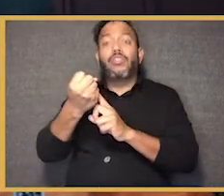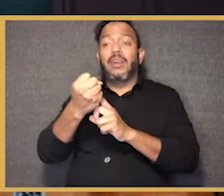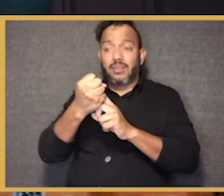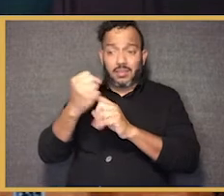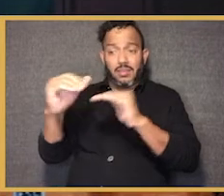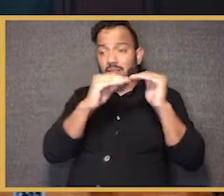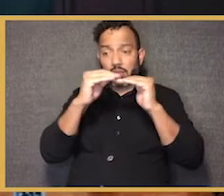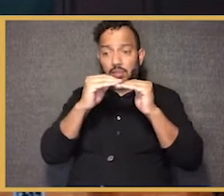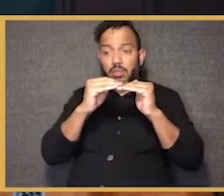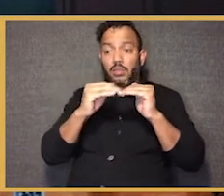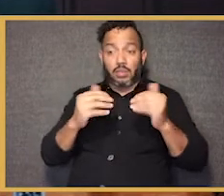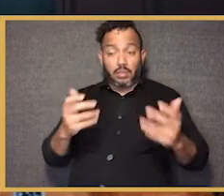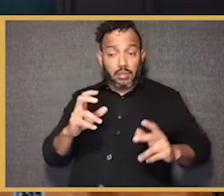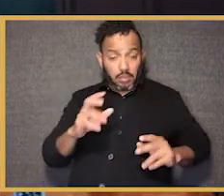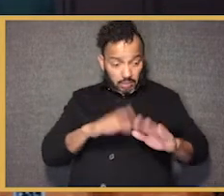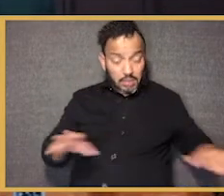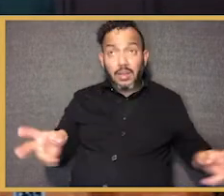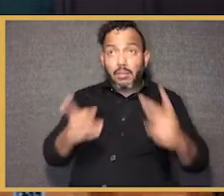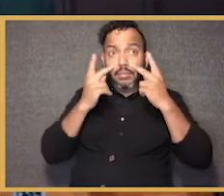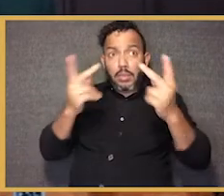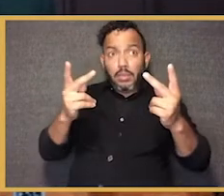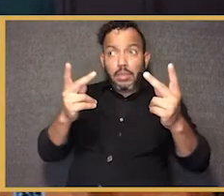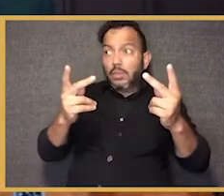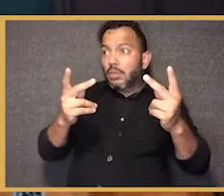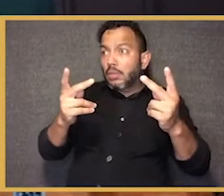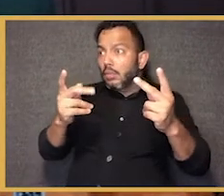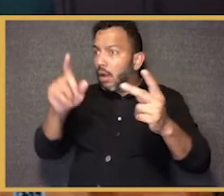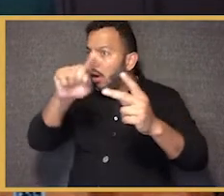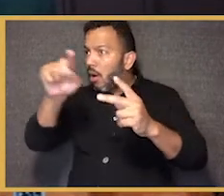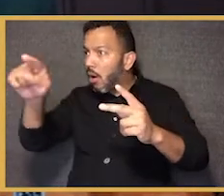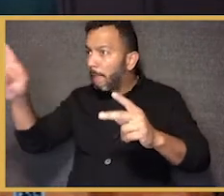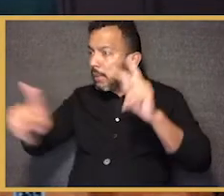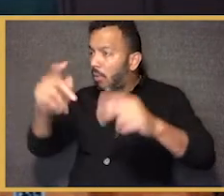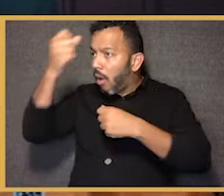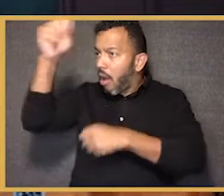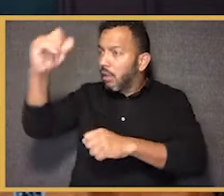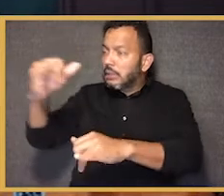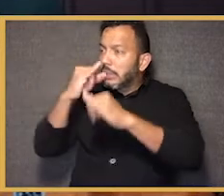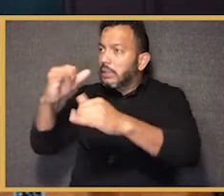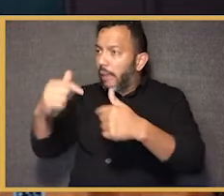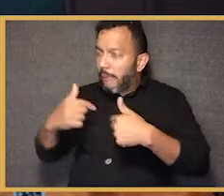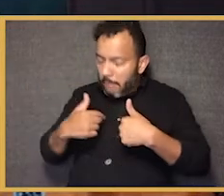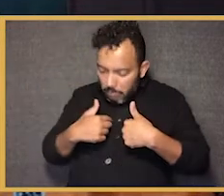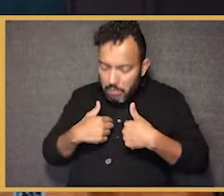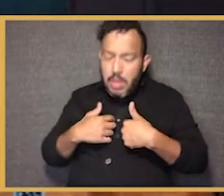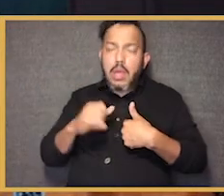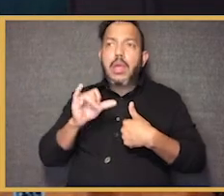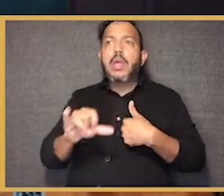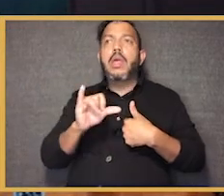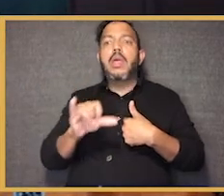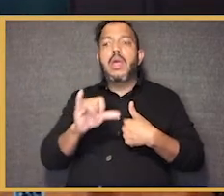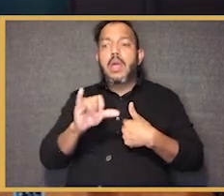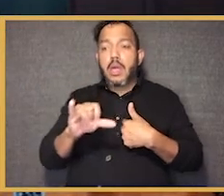do kids see windows and mirrors in the curriculum? Do they have the opportunity to see themselves reflected in the history, the